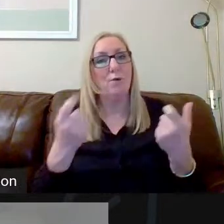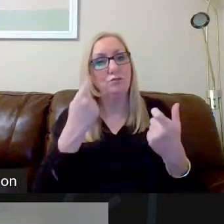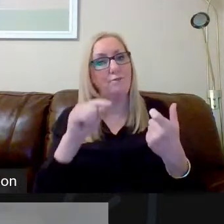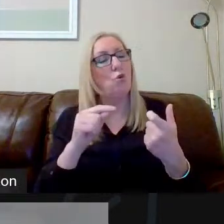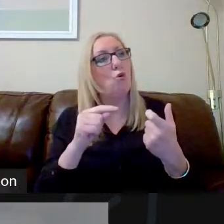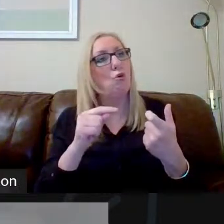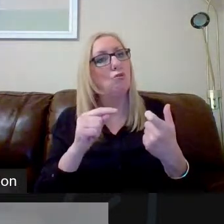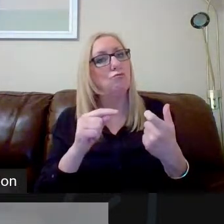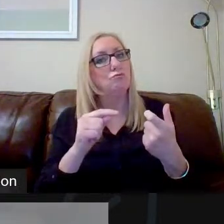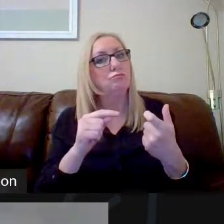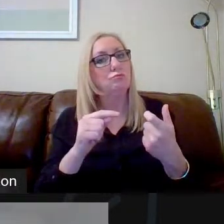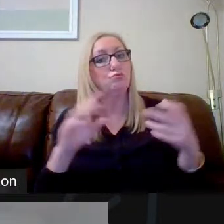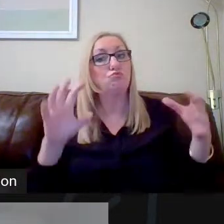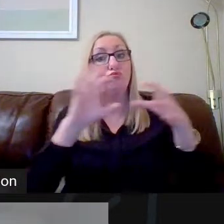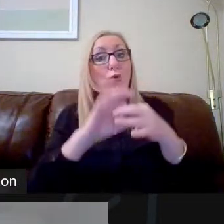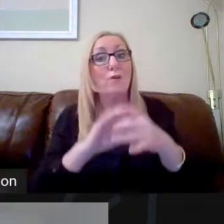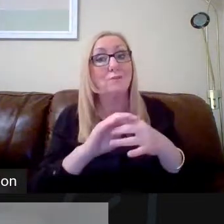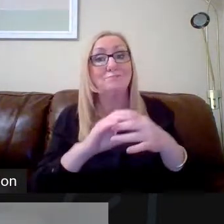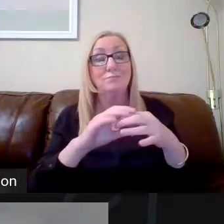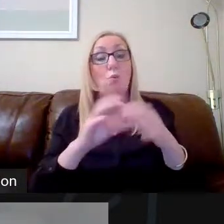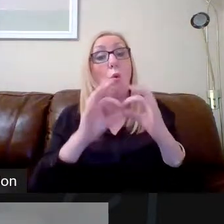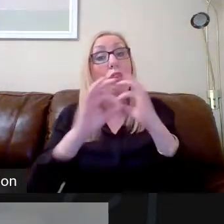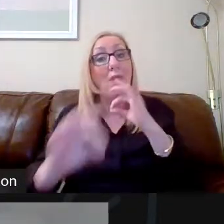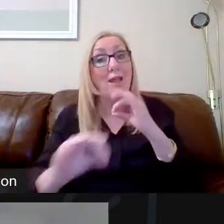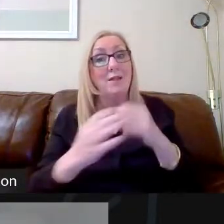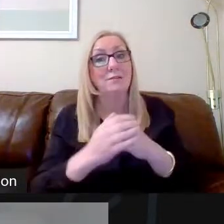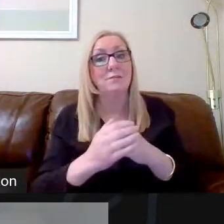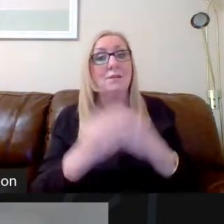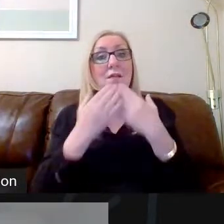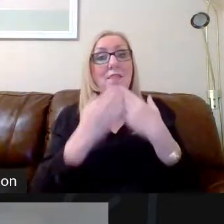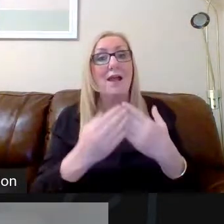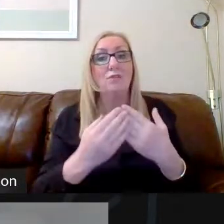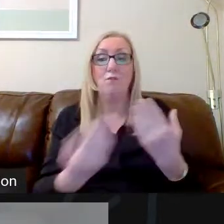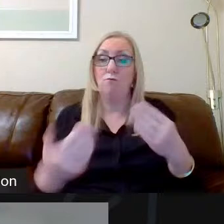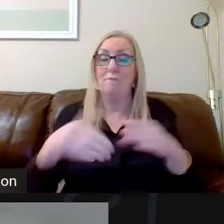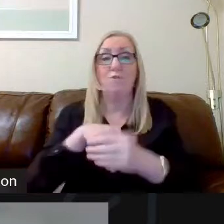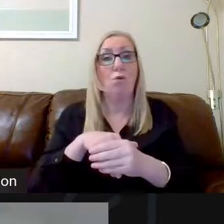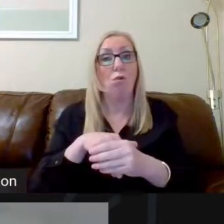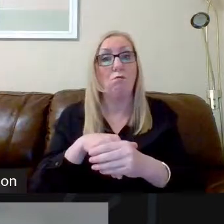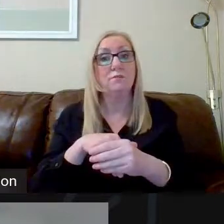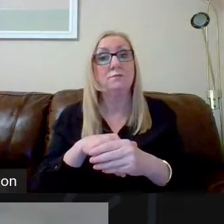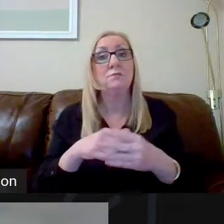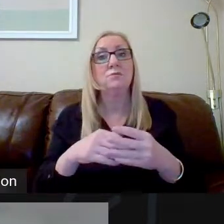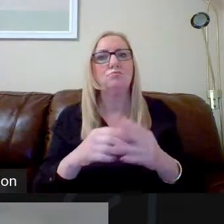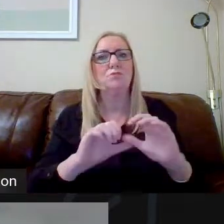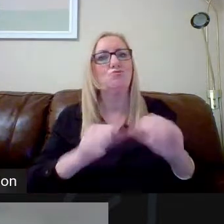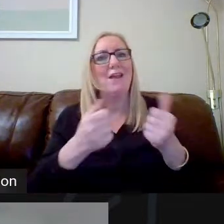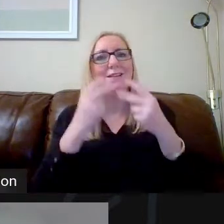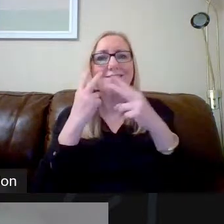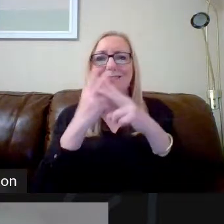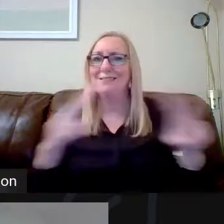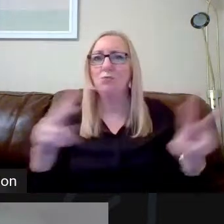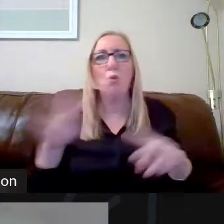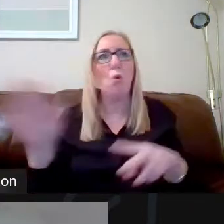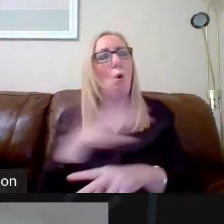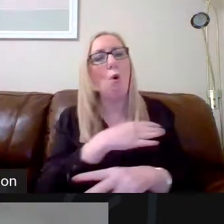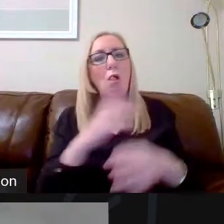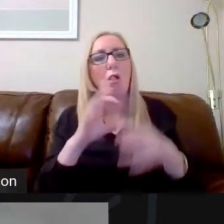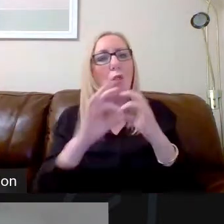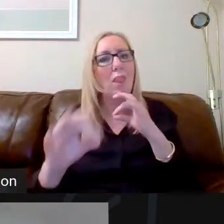coming online. Thanks very much for taking part. It's been great to see you all online and